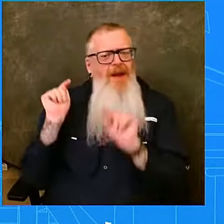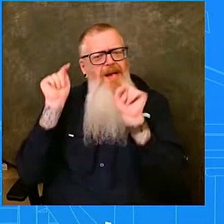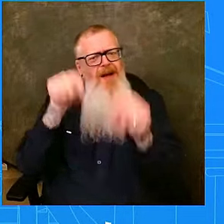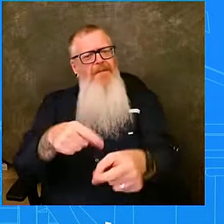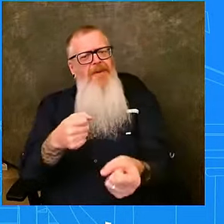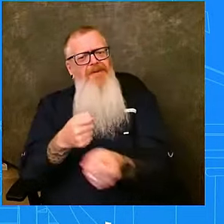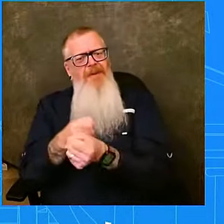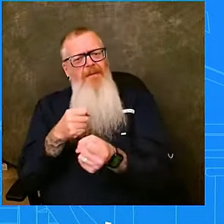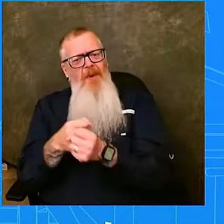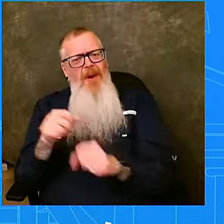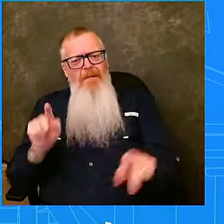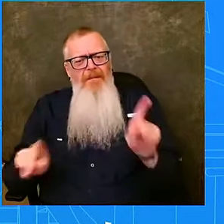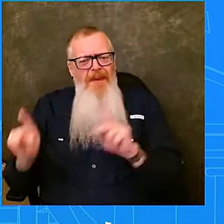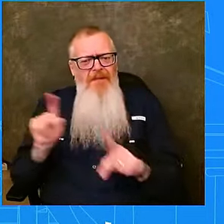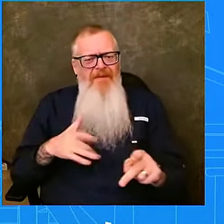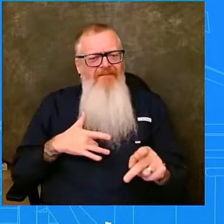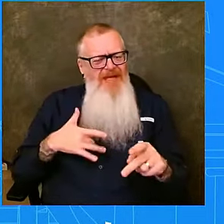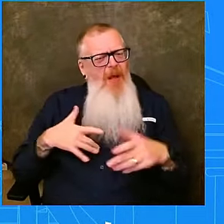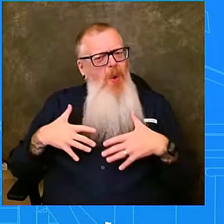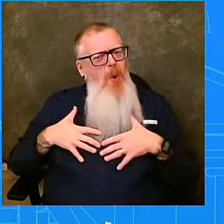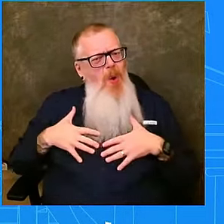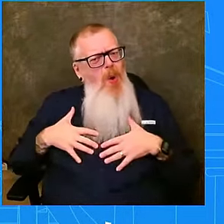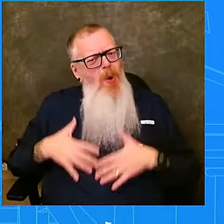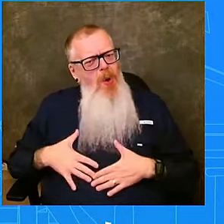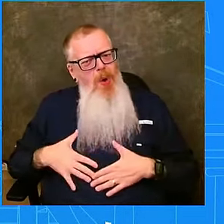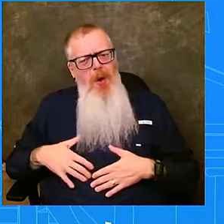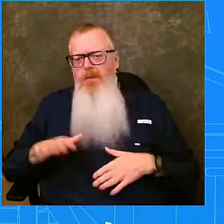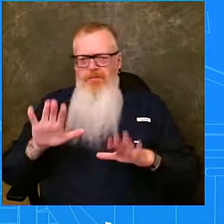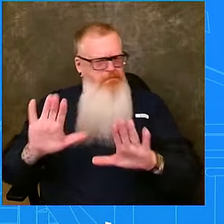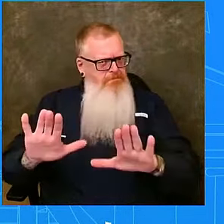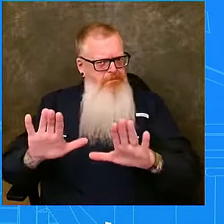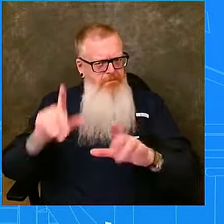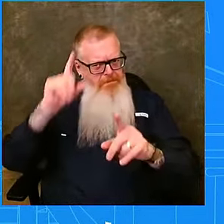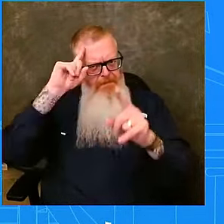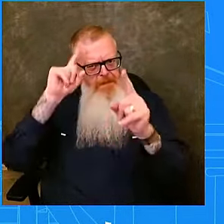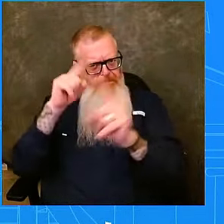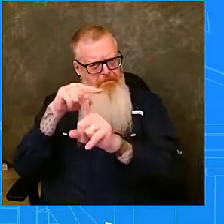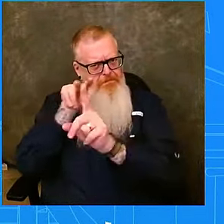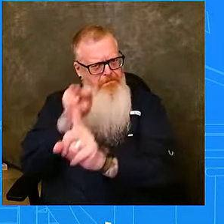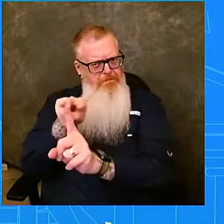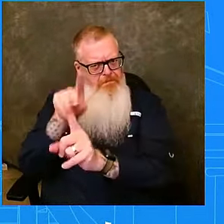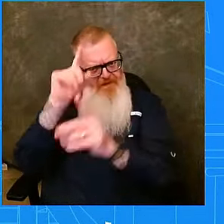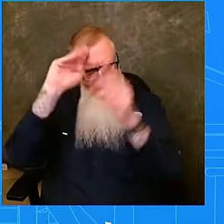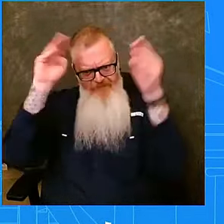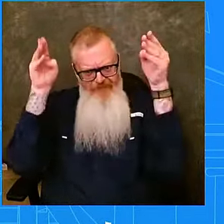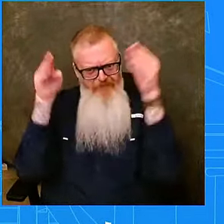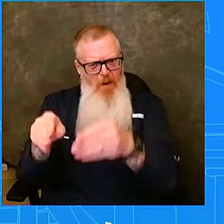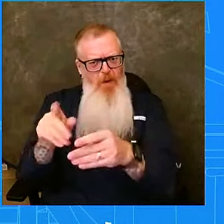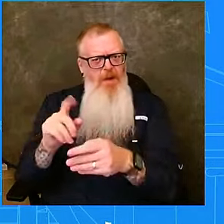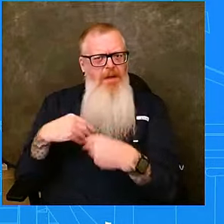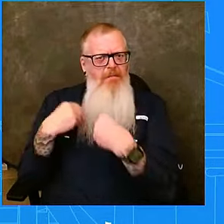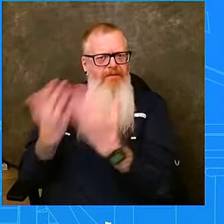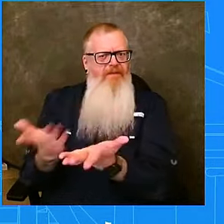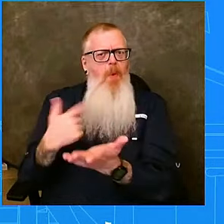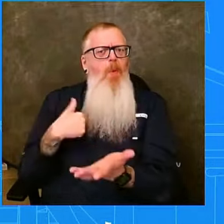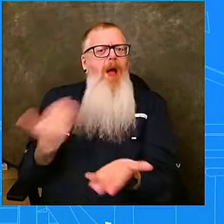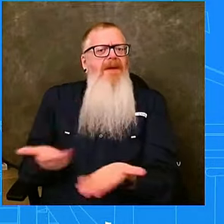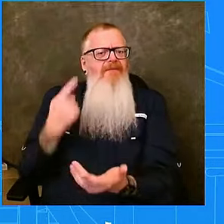continue to stay focused on why they're here. They know their purpose, and that is to help people. And we'll continue to do that.